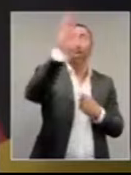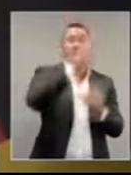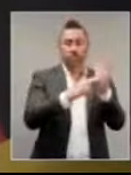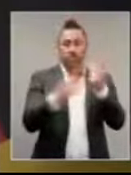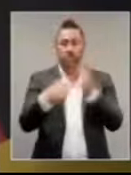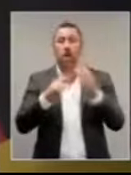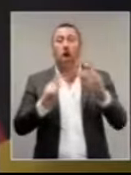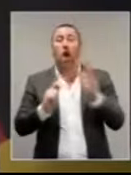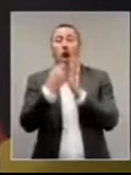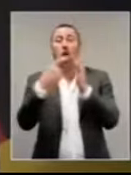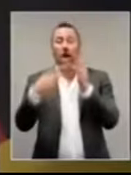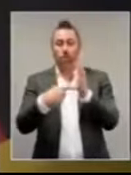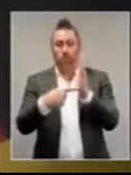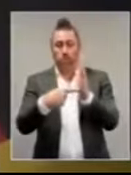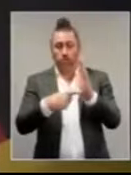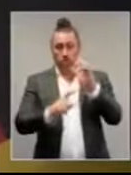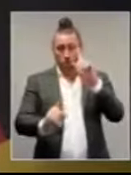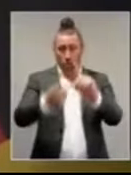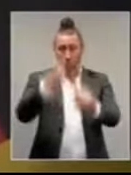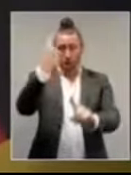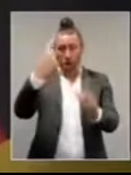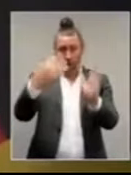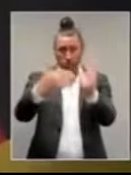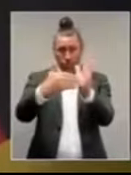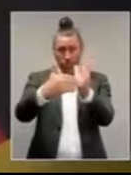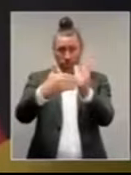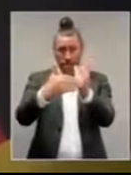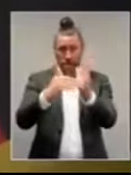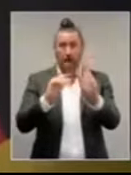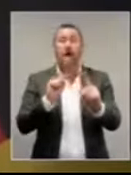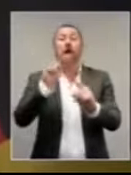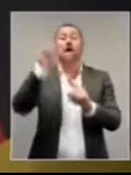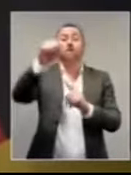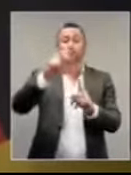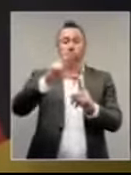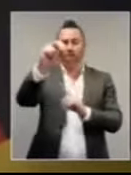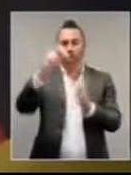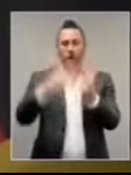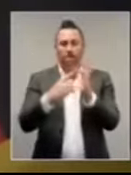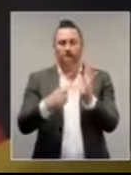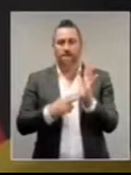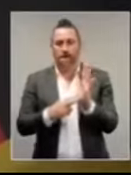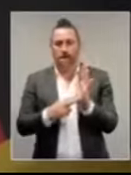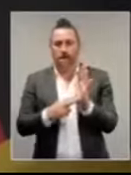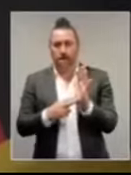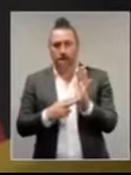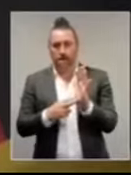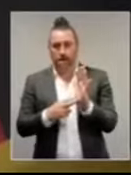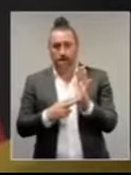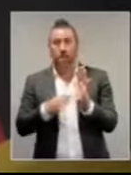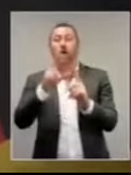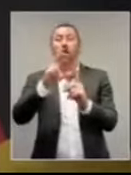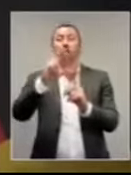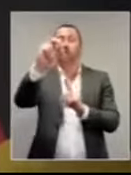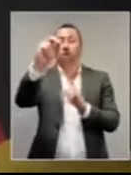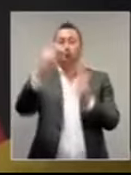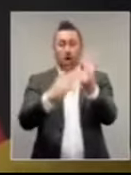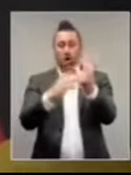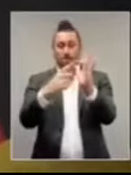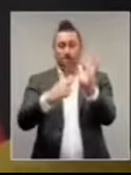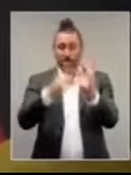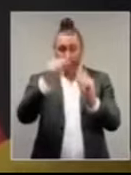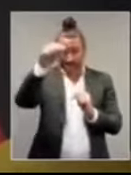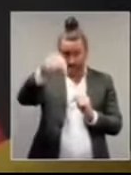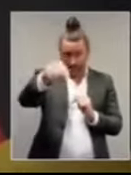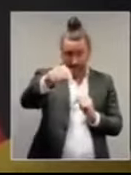1pm today until noon monday from noon monday we will commence a vaccine